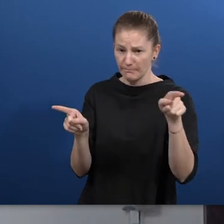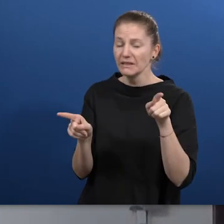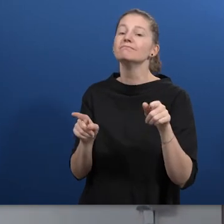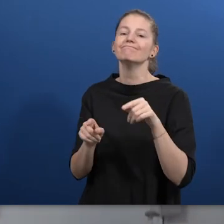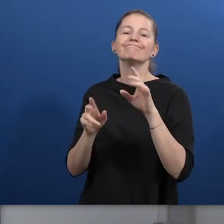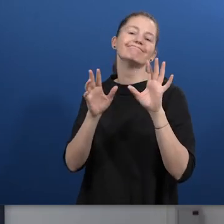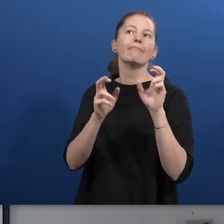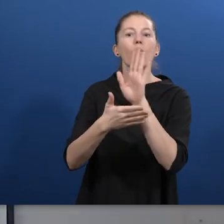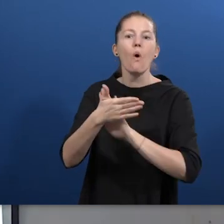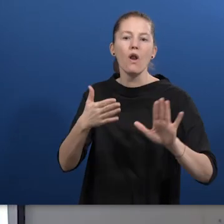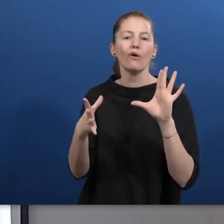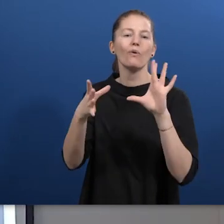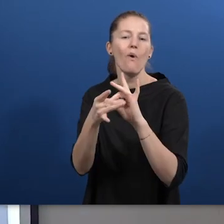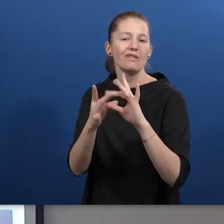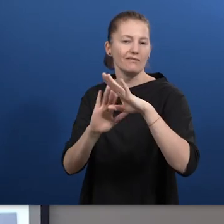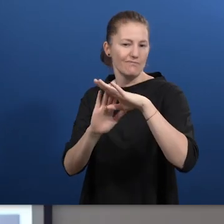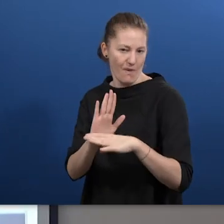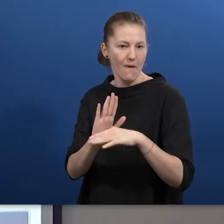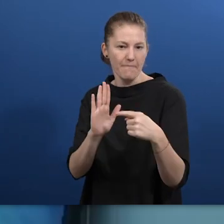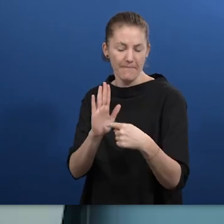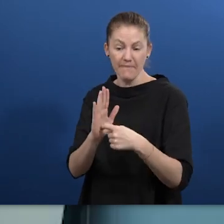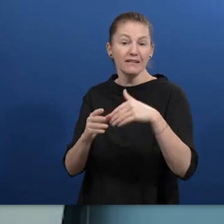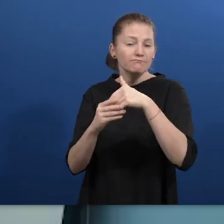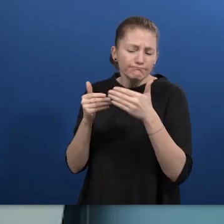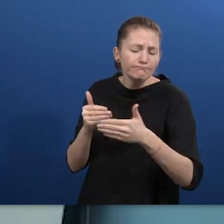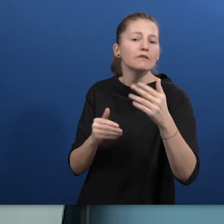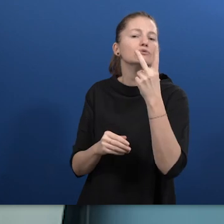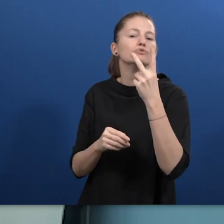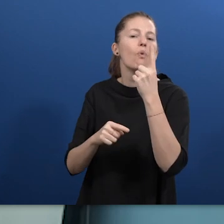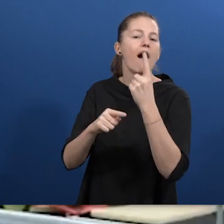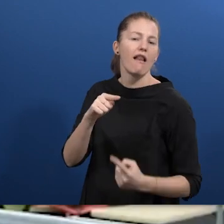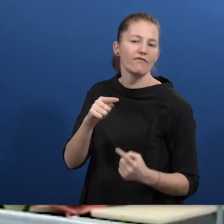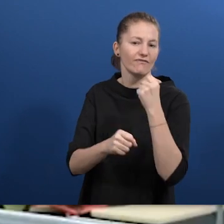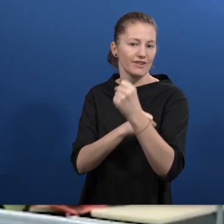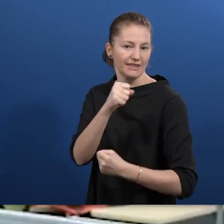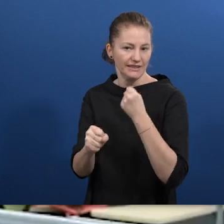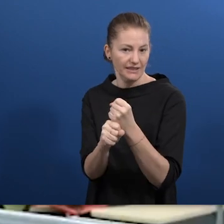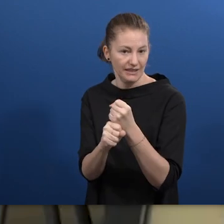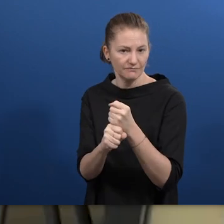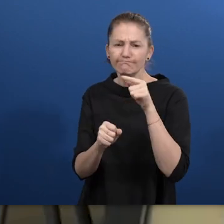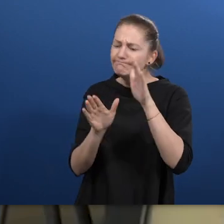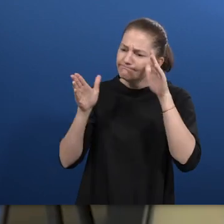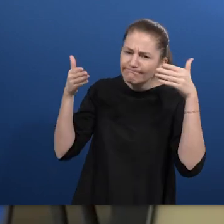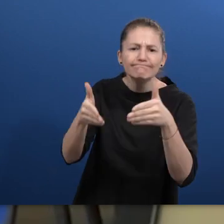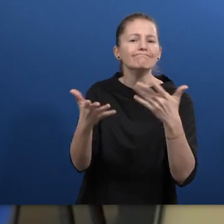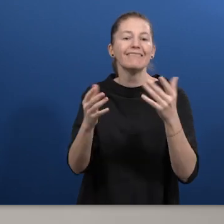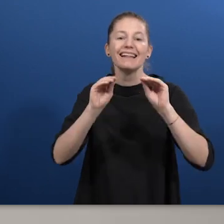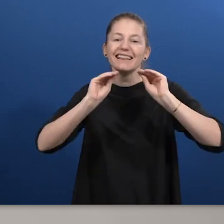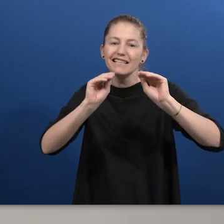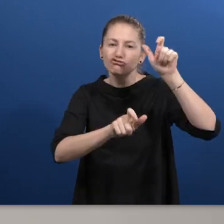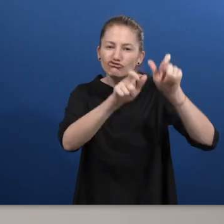oriented educators about disabilities and taught them technologies which help improve learning outcomes.